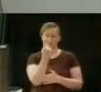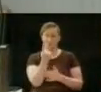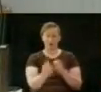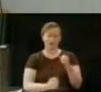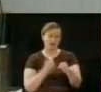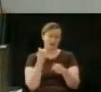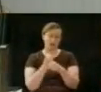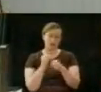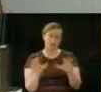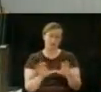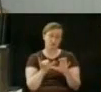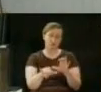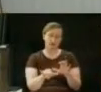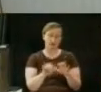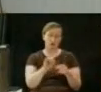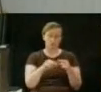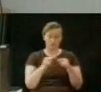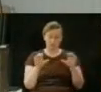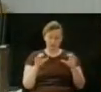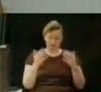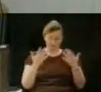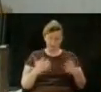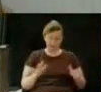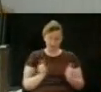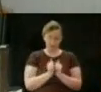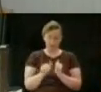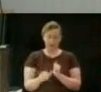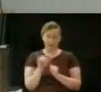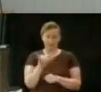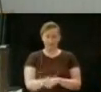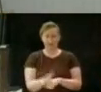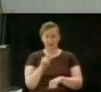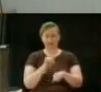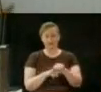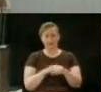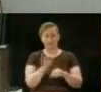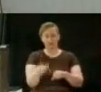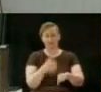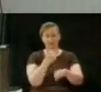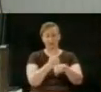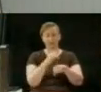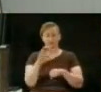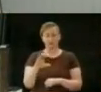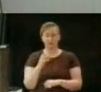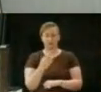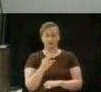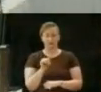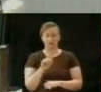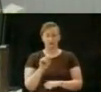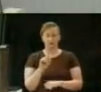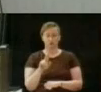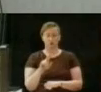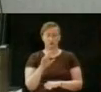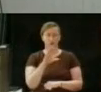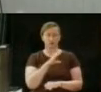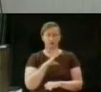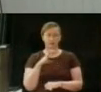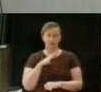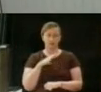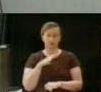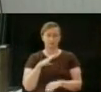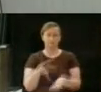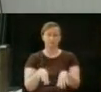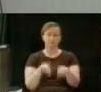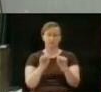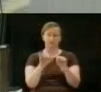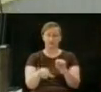will have that expository committee made up to try to iron these things out. It may take a year or so to do that. Once